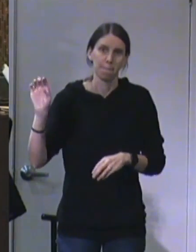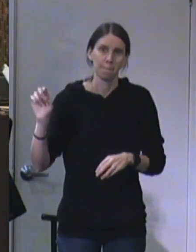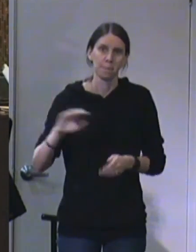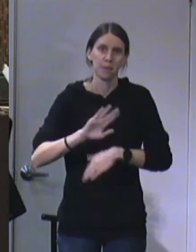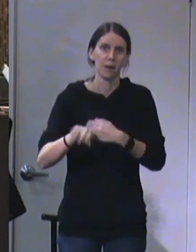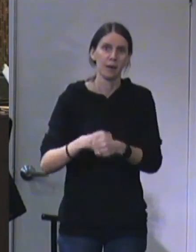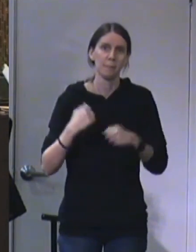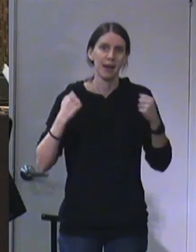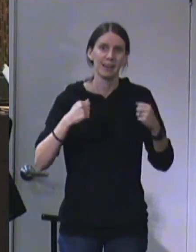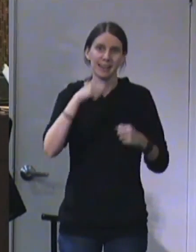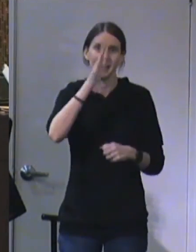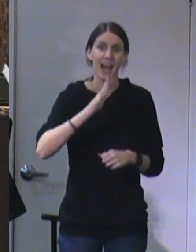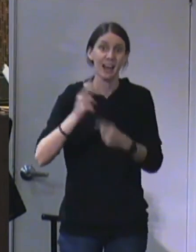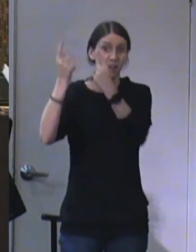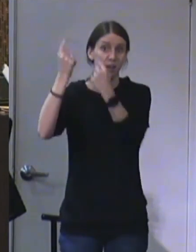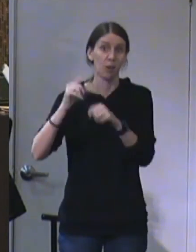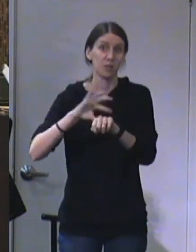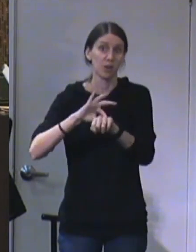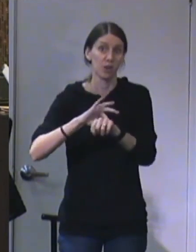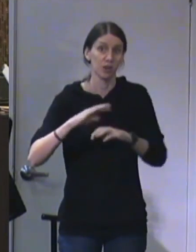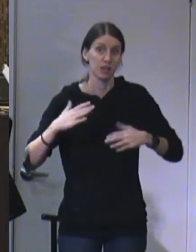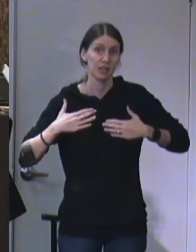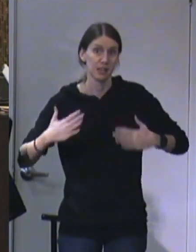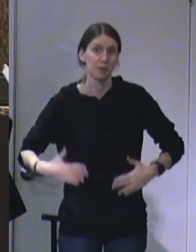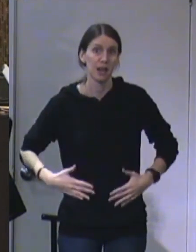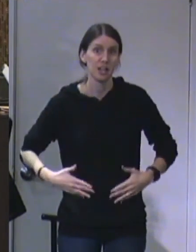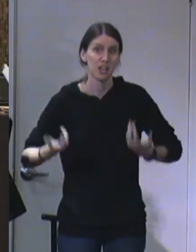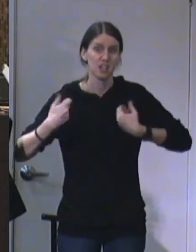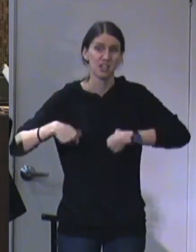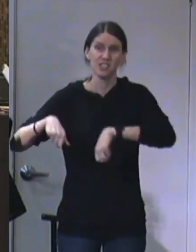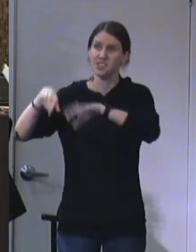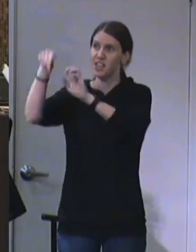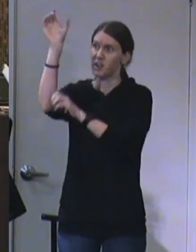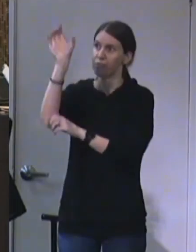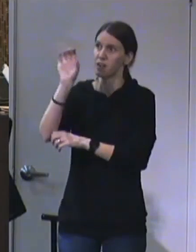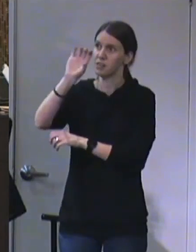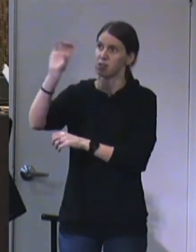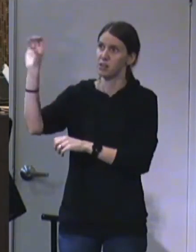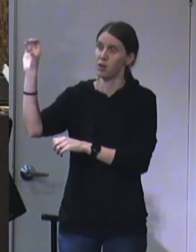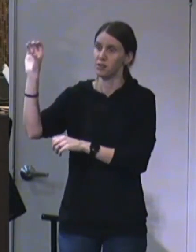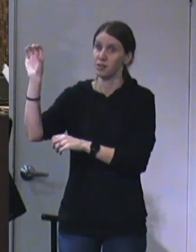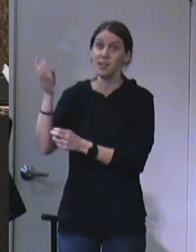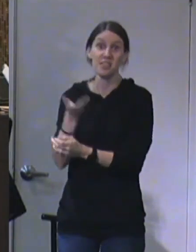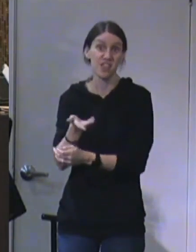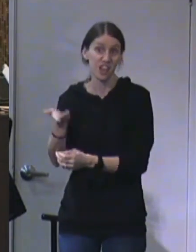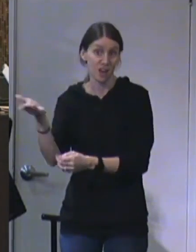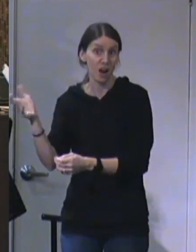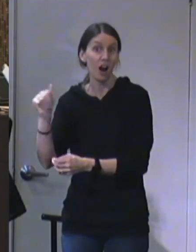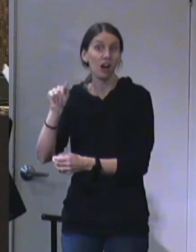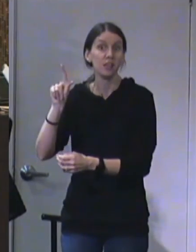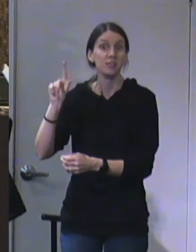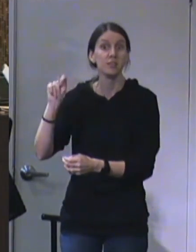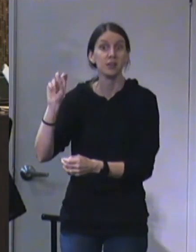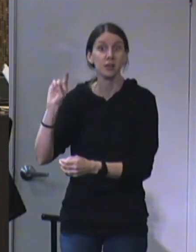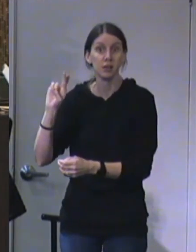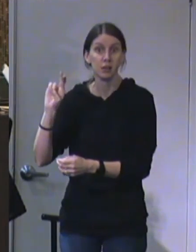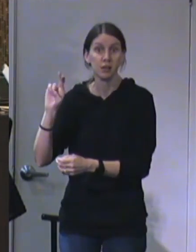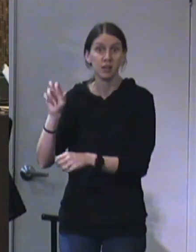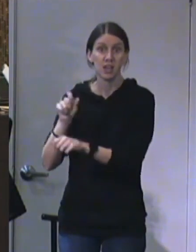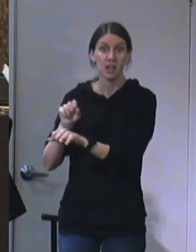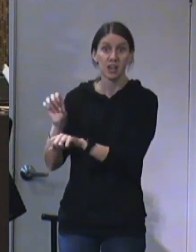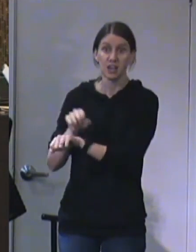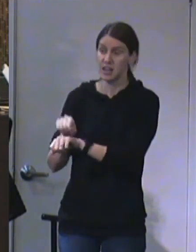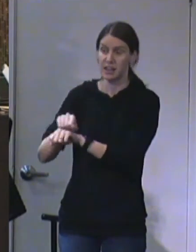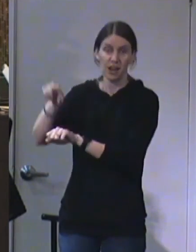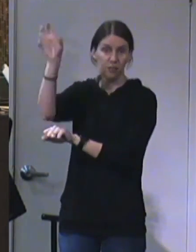Almighty God come in the flesh, sacrificed on the altar. of that terrible cross